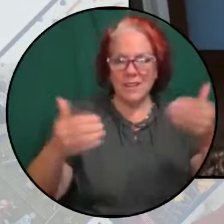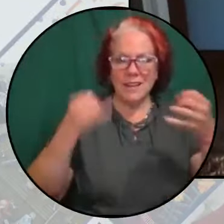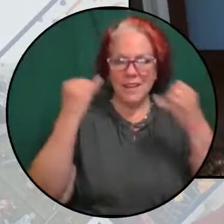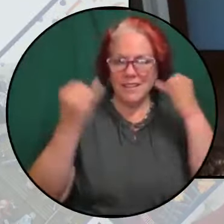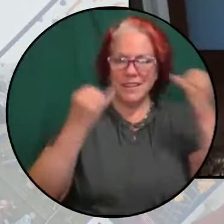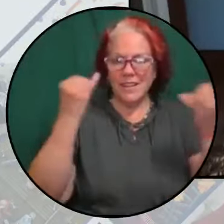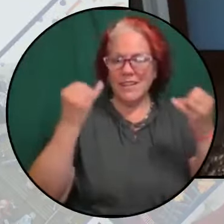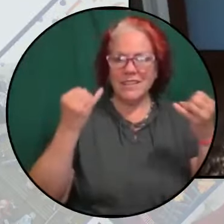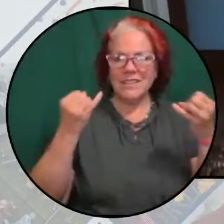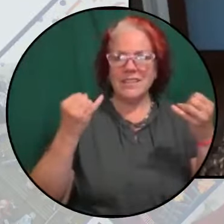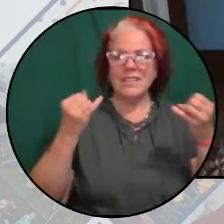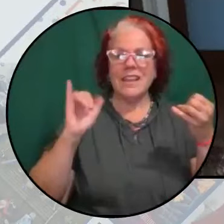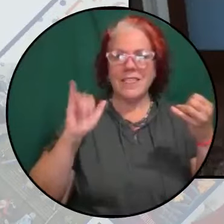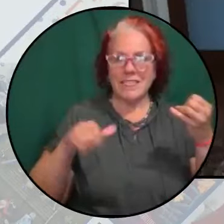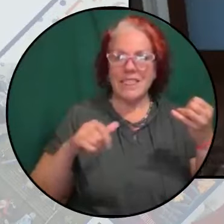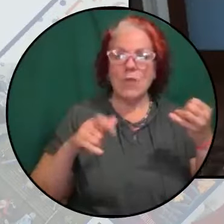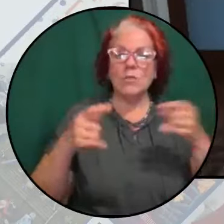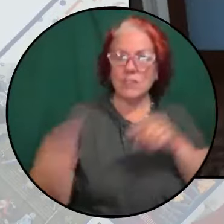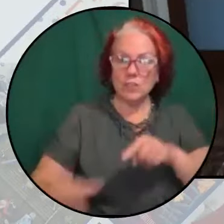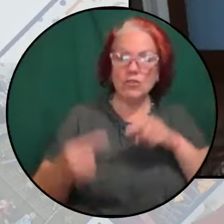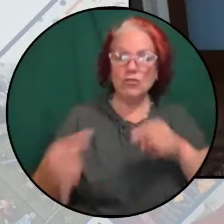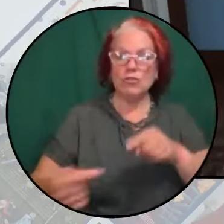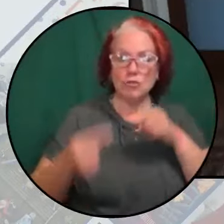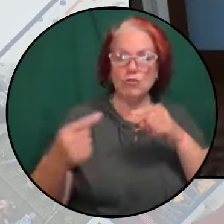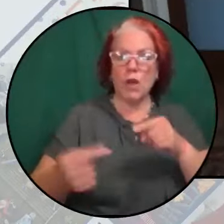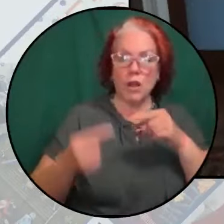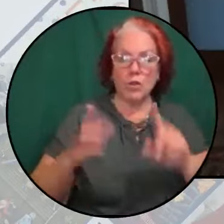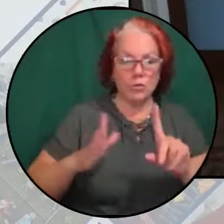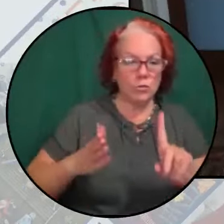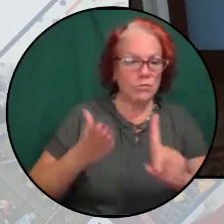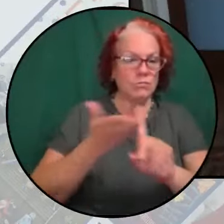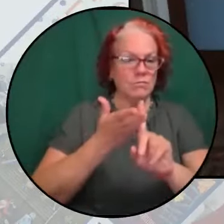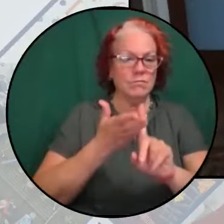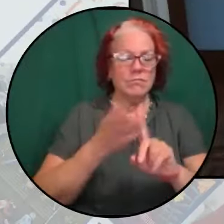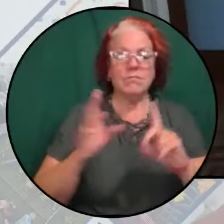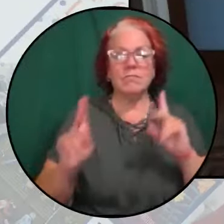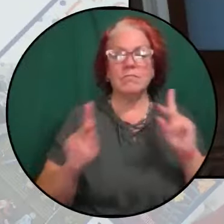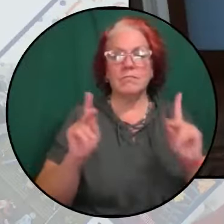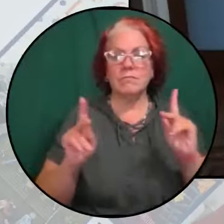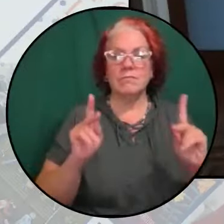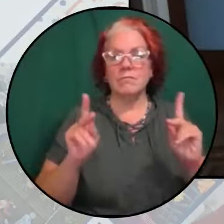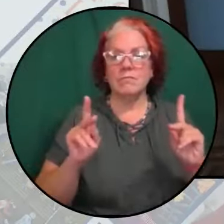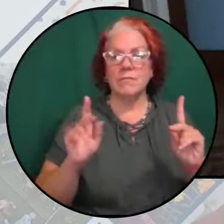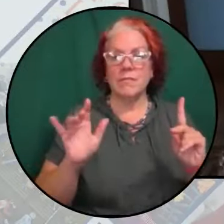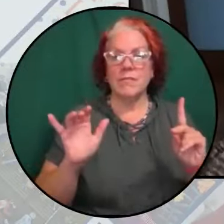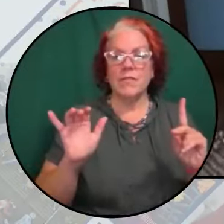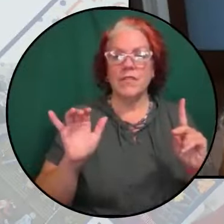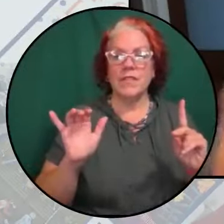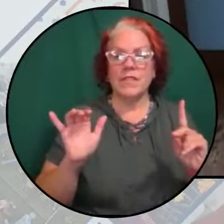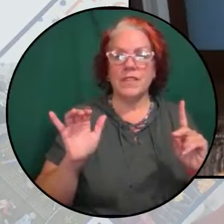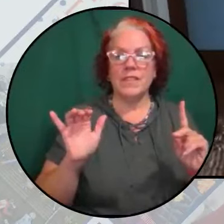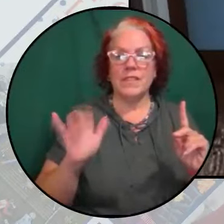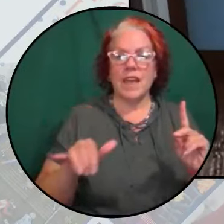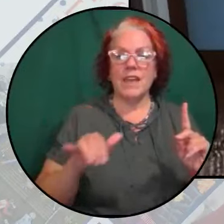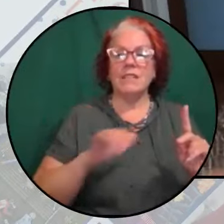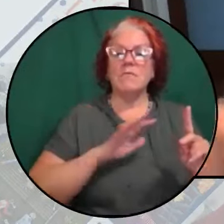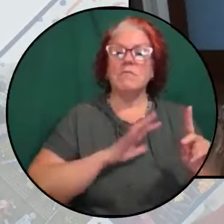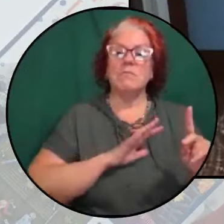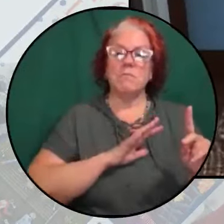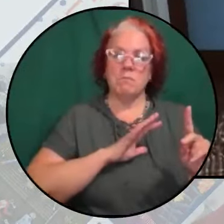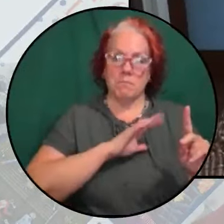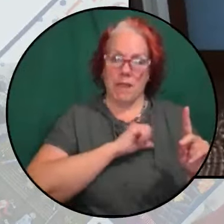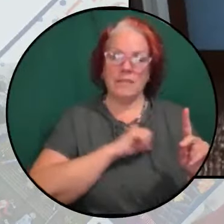actually a major struggle to persuade people that Palestine